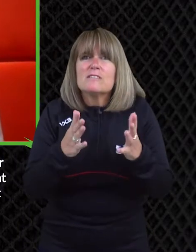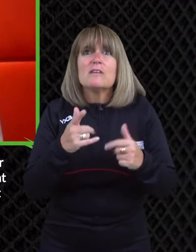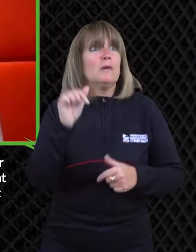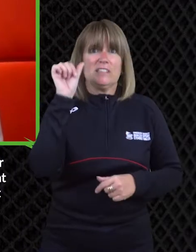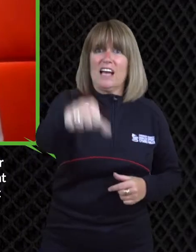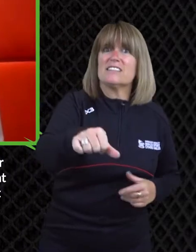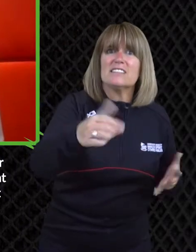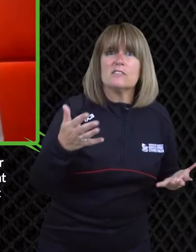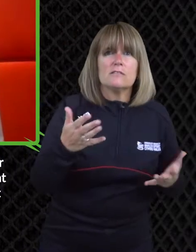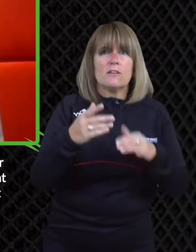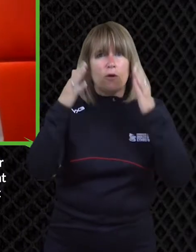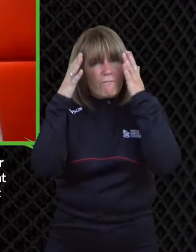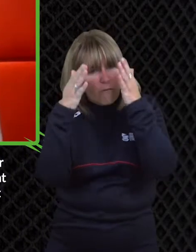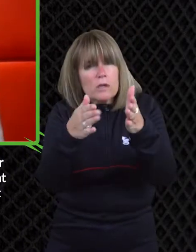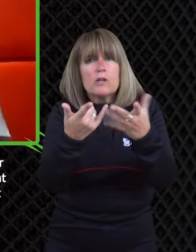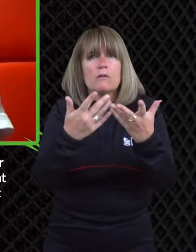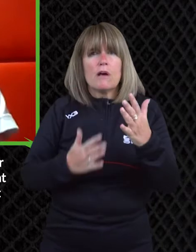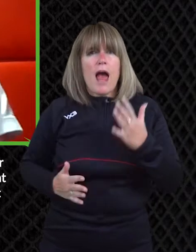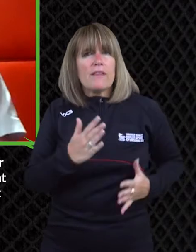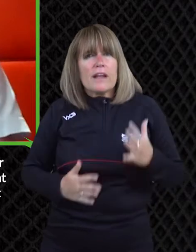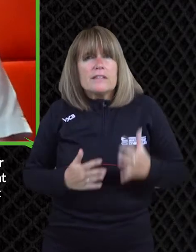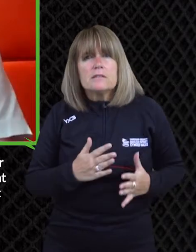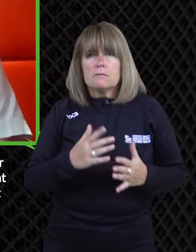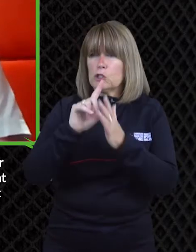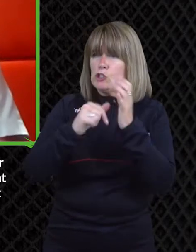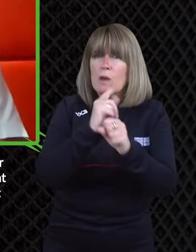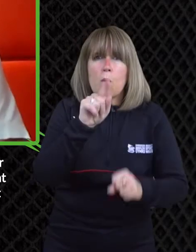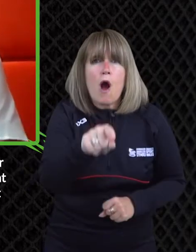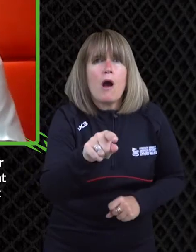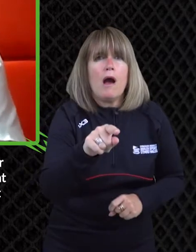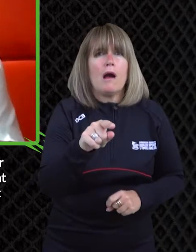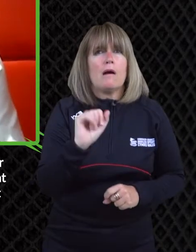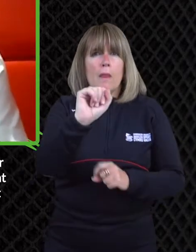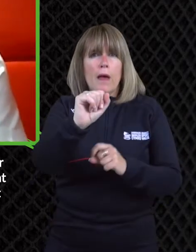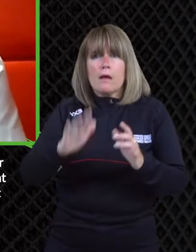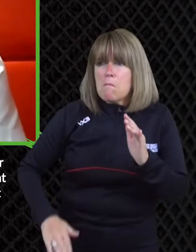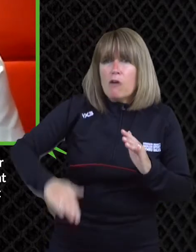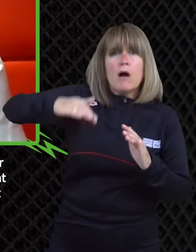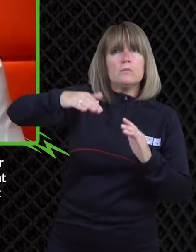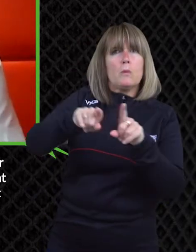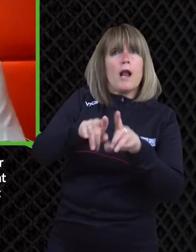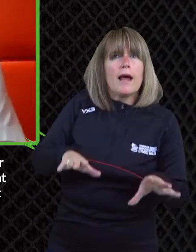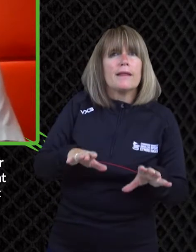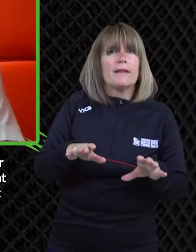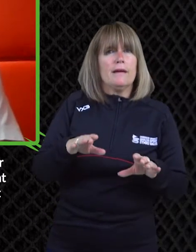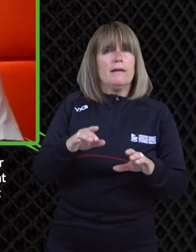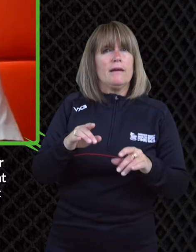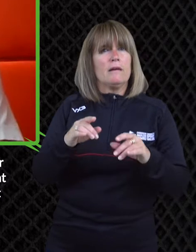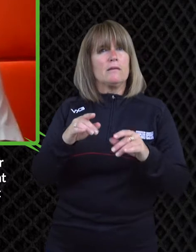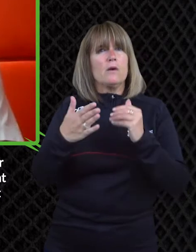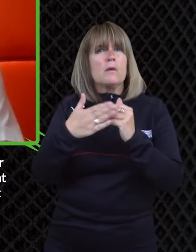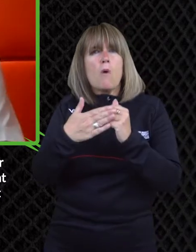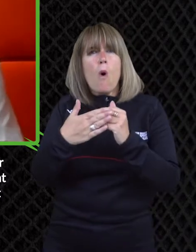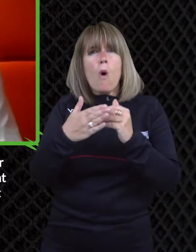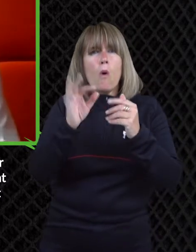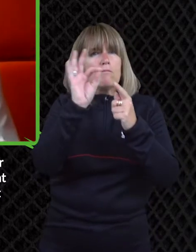yeah so i think it does stem down to yes let's get focus on the athletes um and what they're